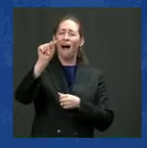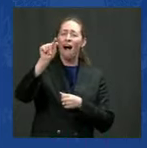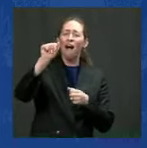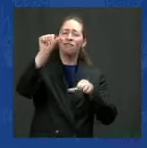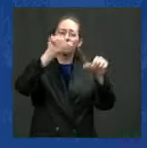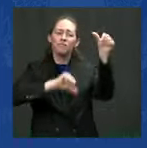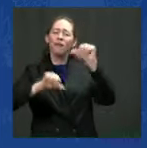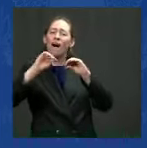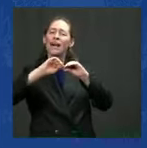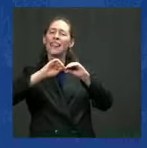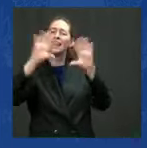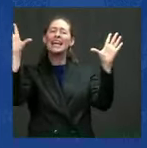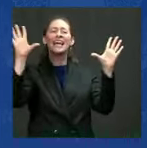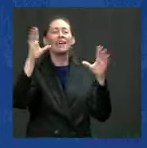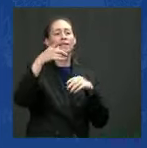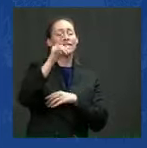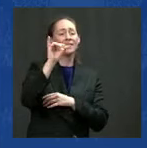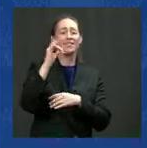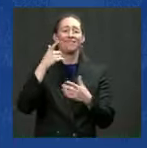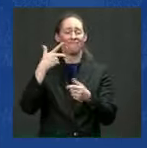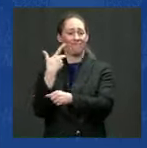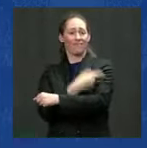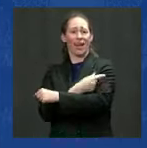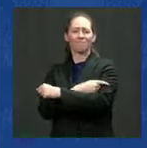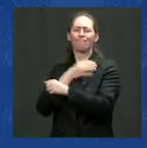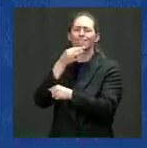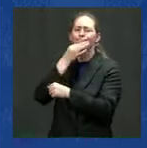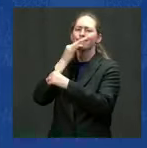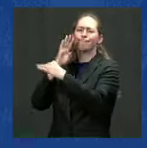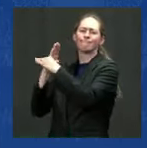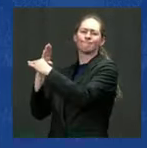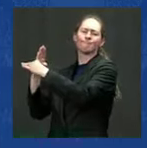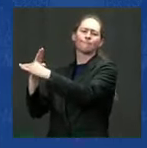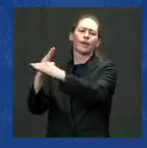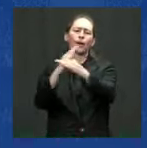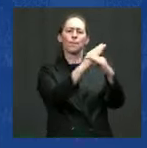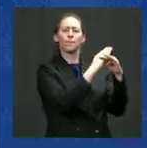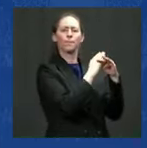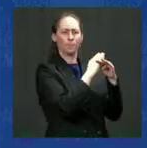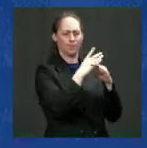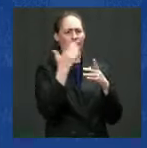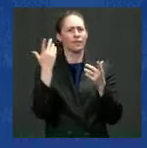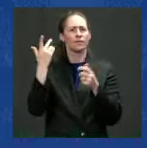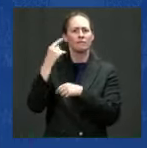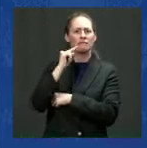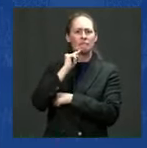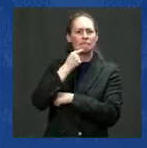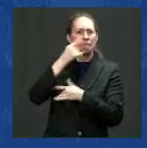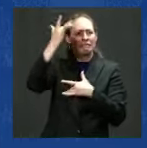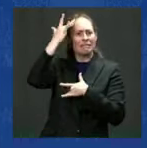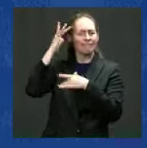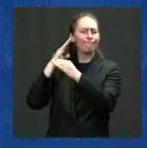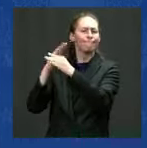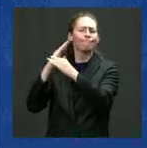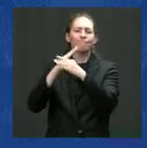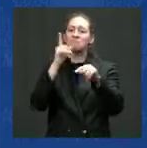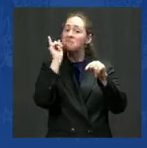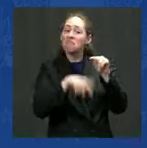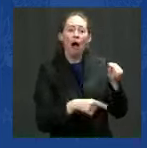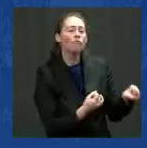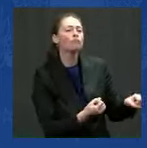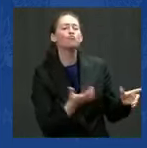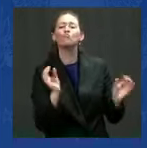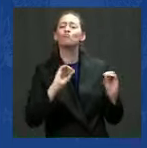of protection against severe illness, hospitalization, and death. If you're unvaccinated, you are not